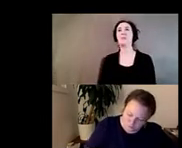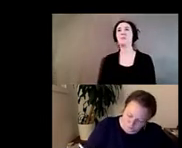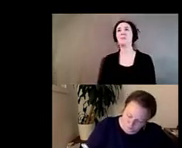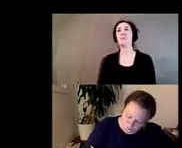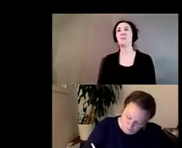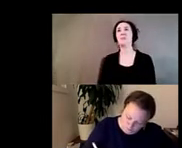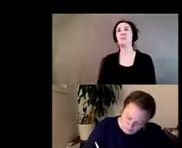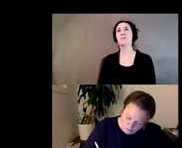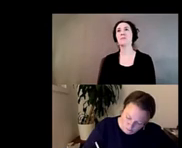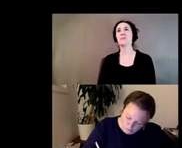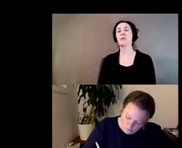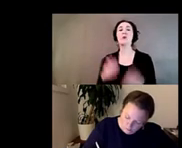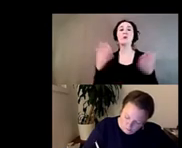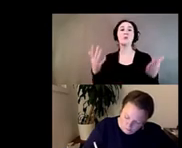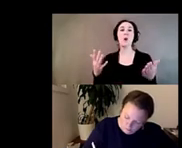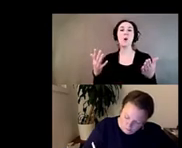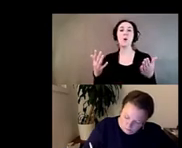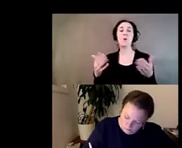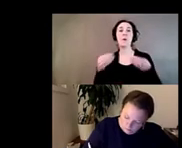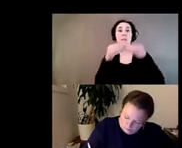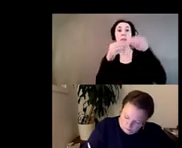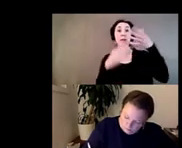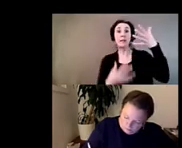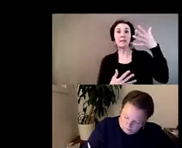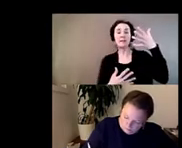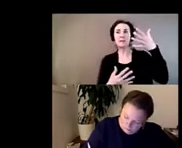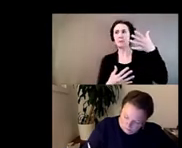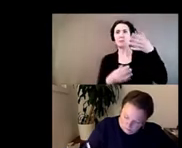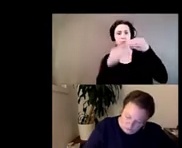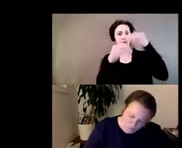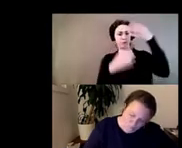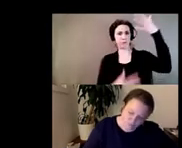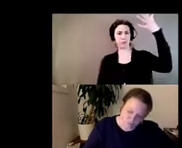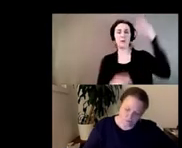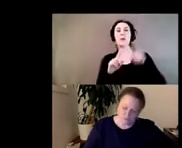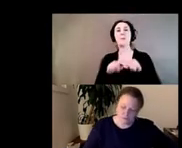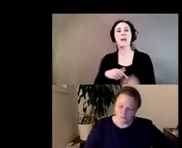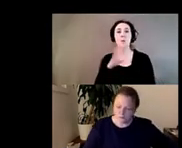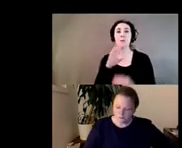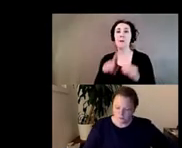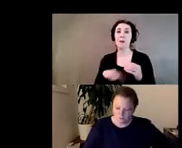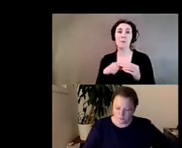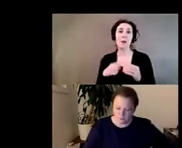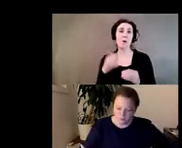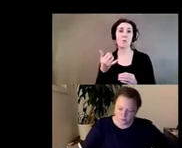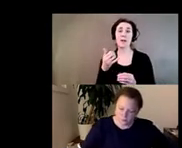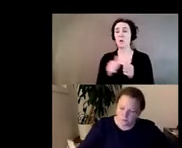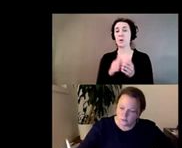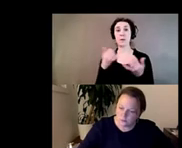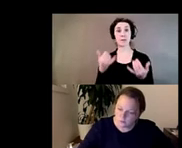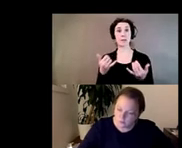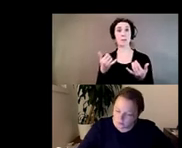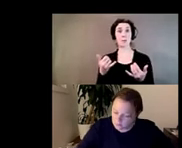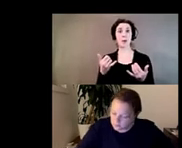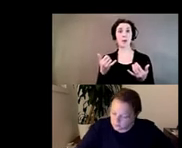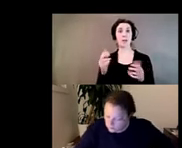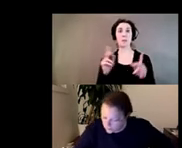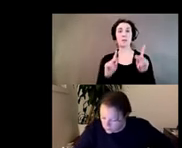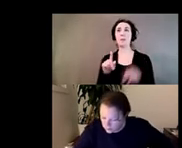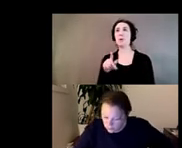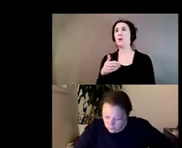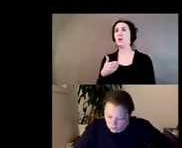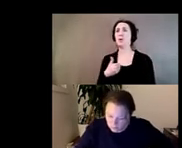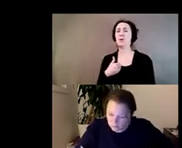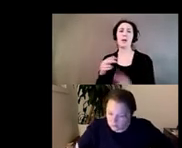So the list is wide but I think you know I'll talk about just right now and like the contemporary moment you know you have really